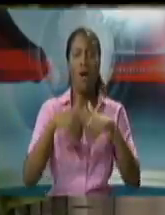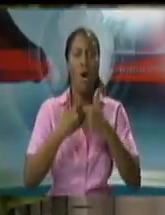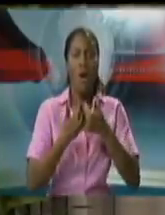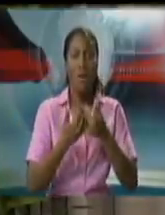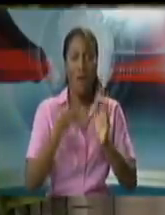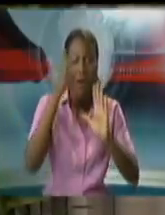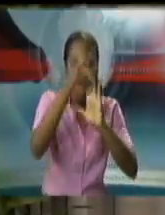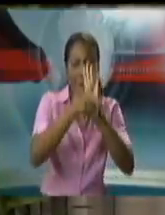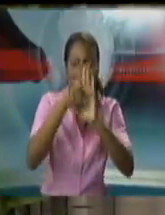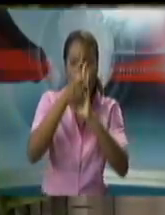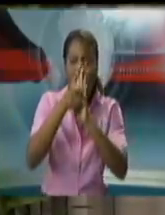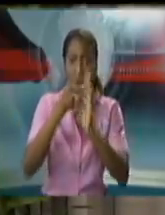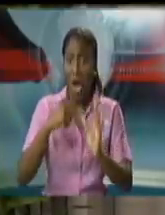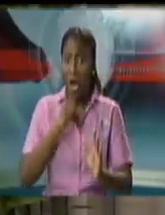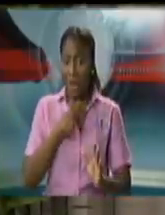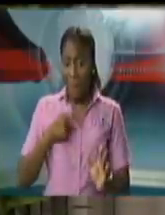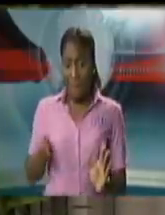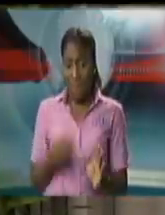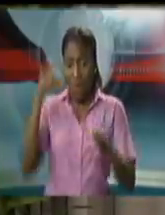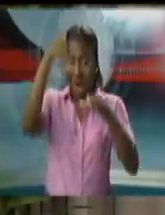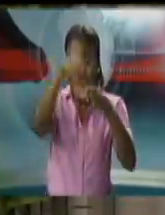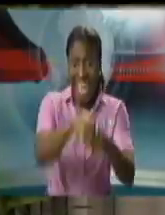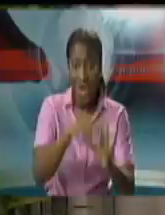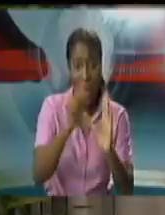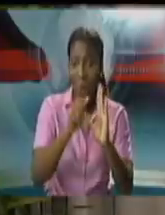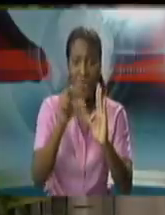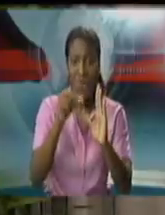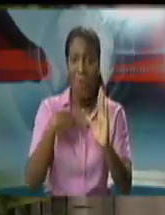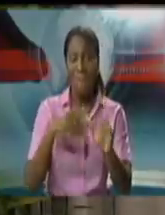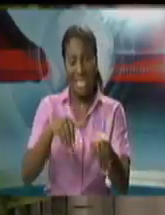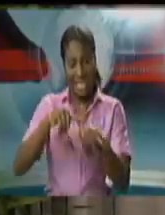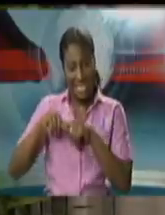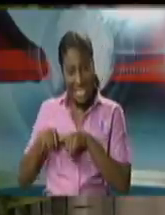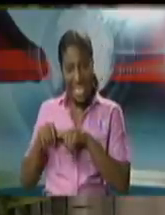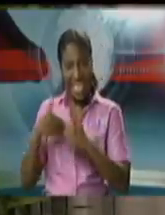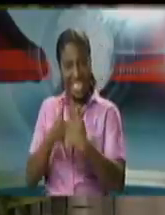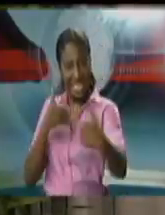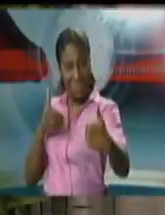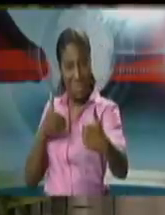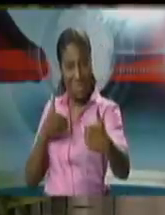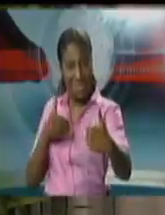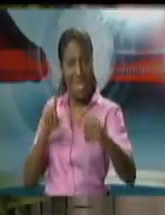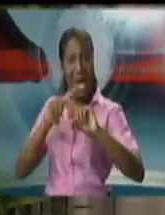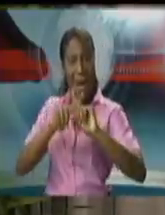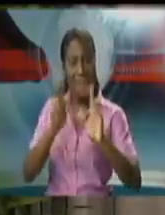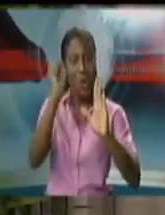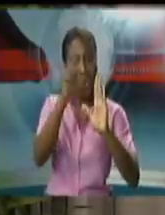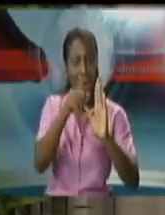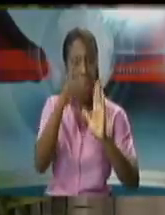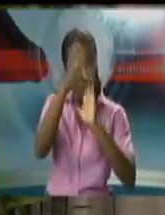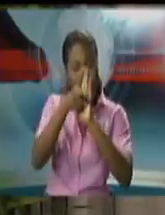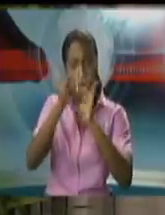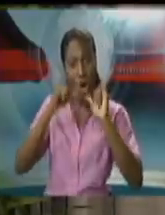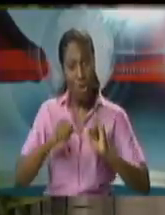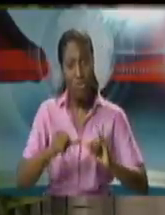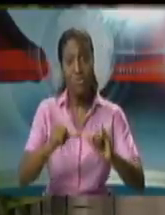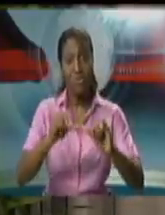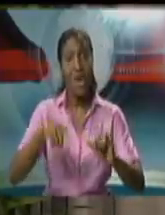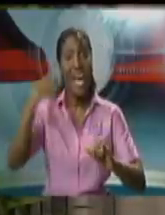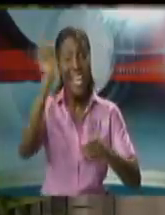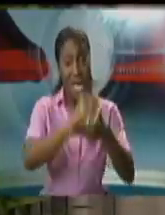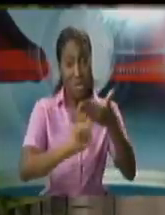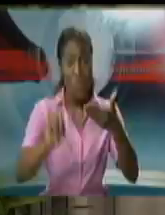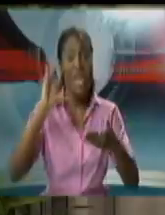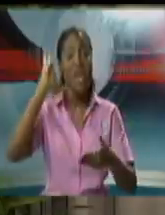have six of them up and running. We have, in the 12 number, in addition to the six that we have right now, next week we will have 12.